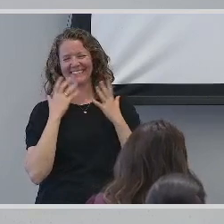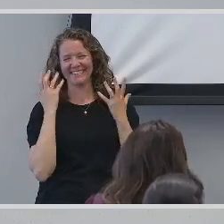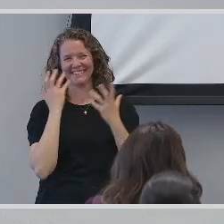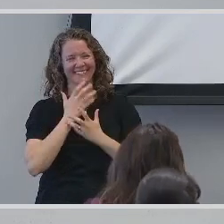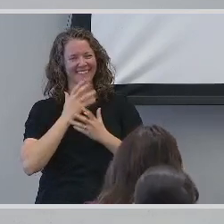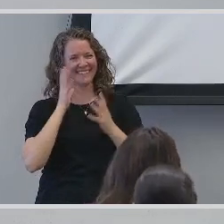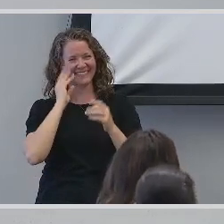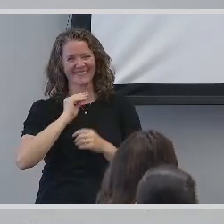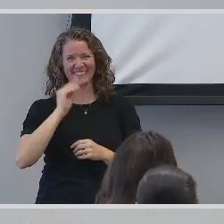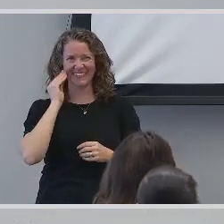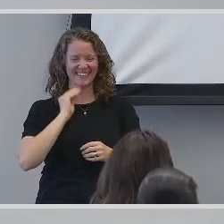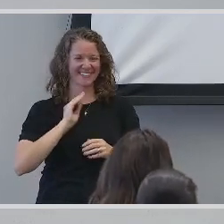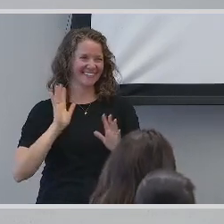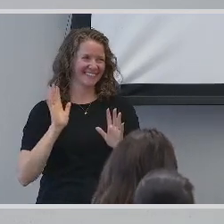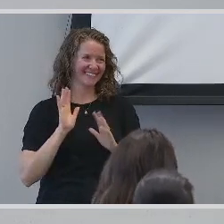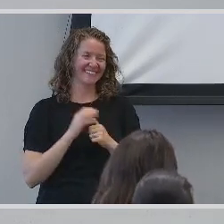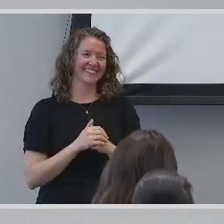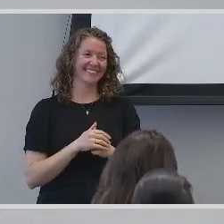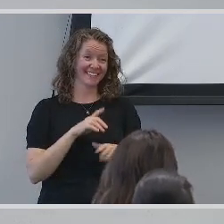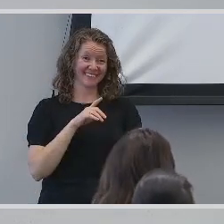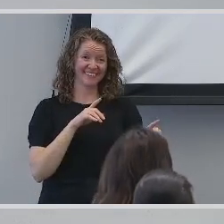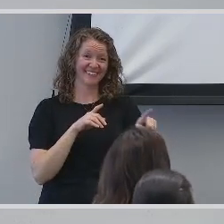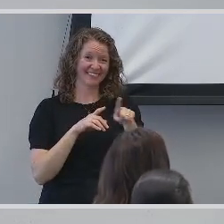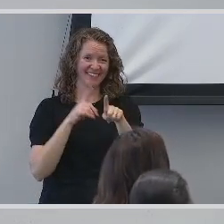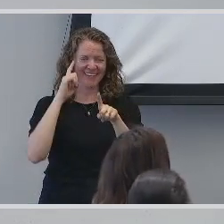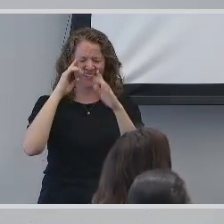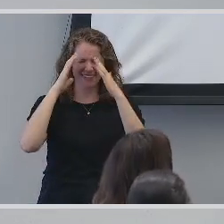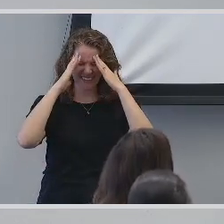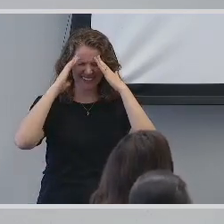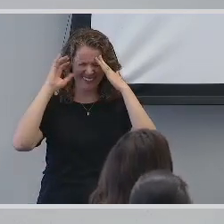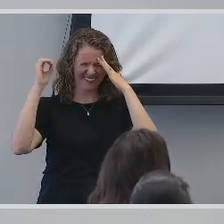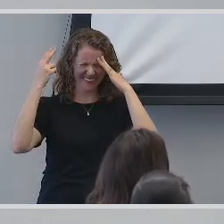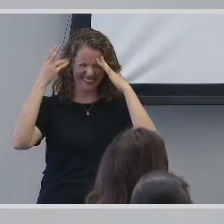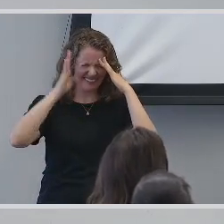few... I'm sure some of you are thinking, oh, God.